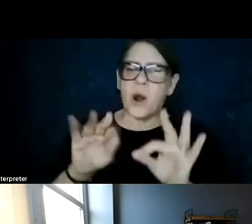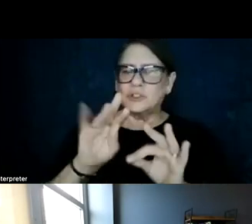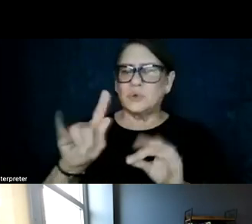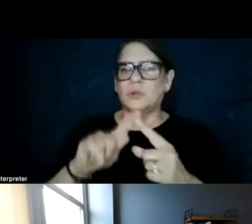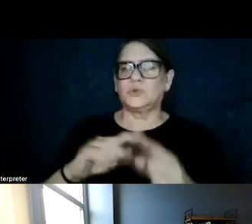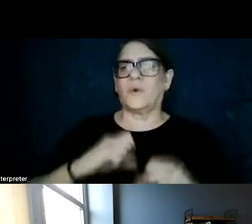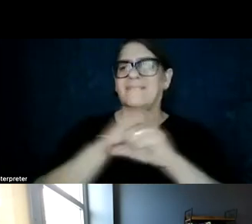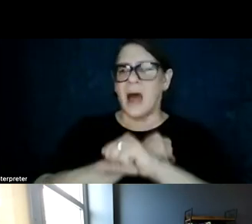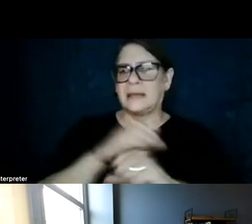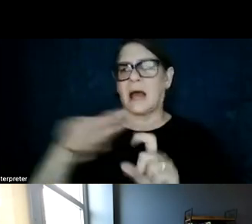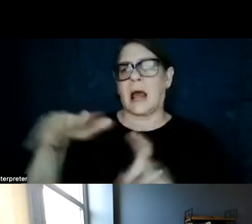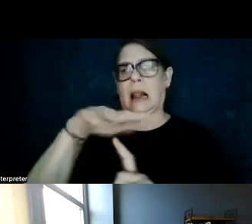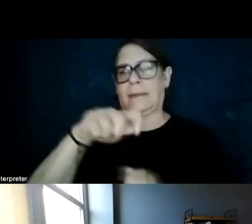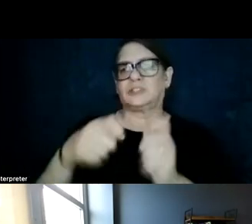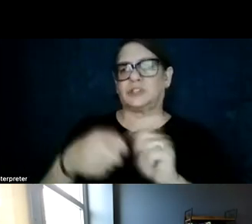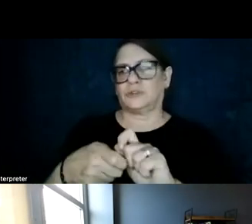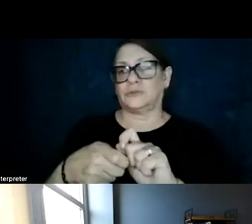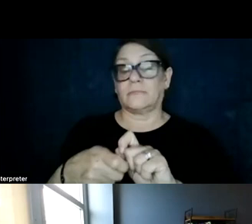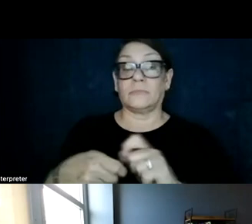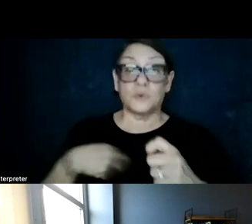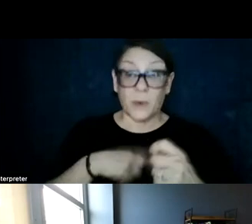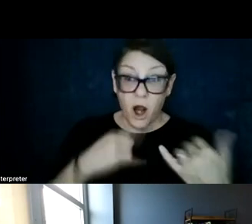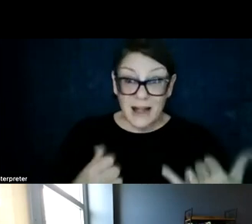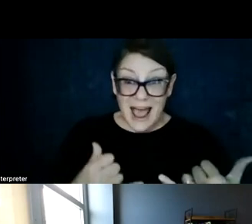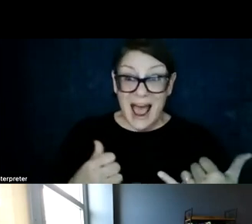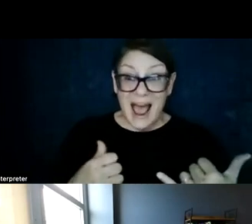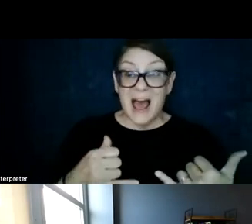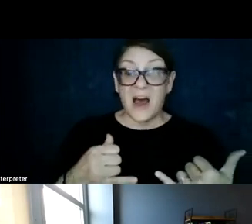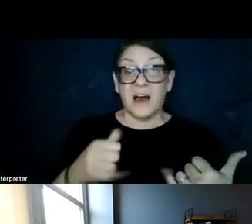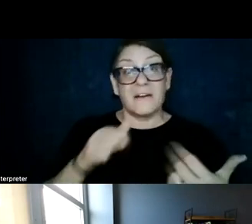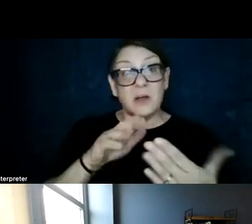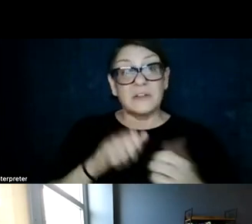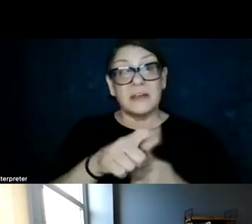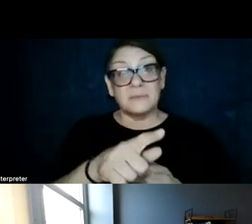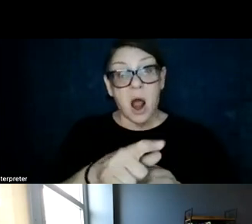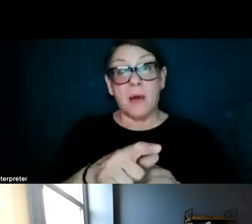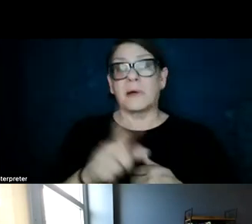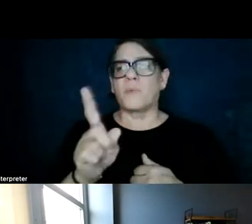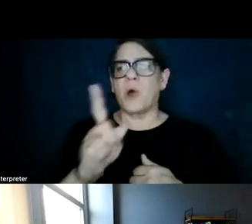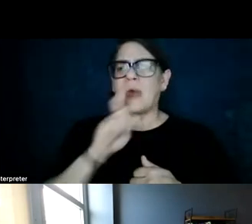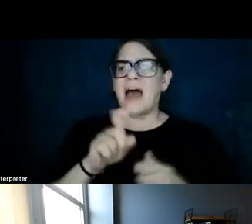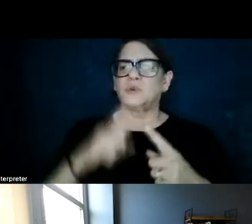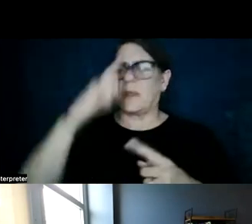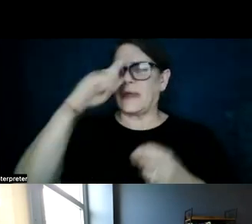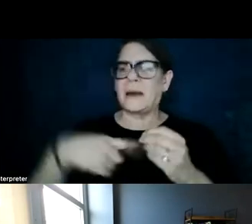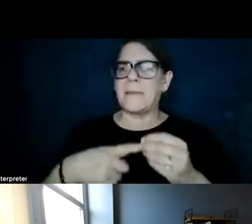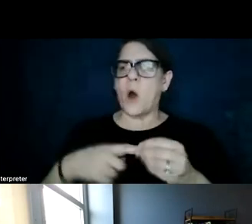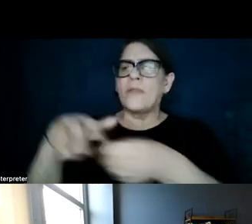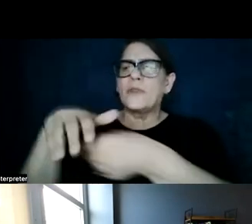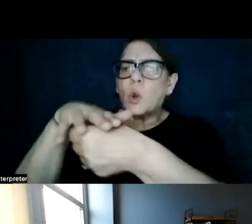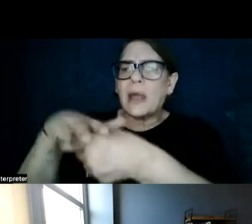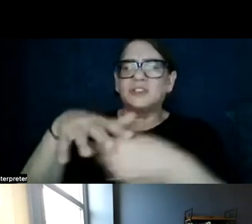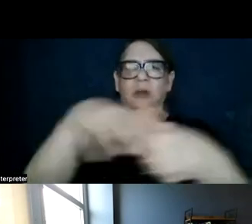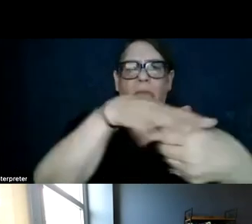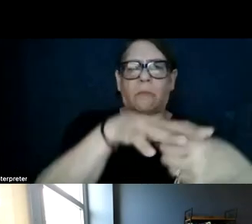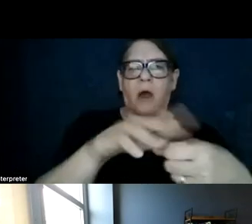change. So we are now dealing with this point in energy planning history in which we have to think about the location of